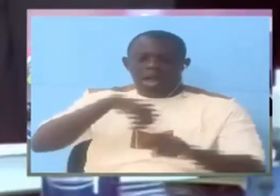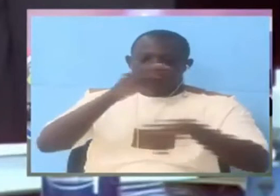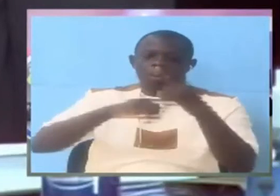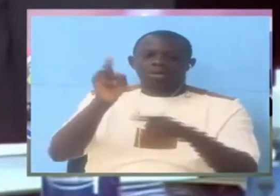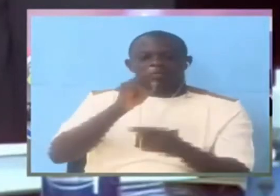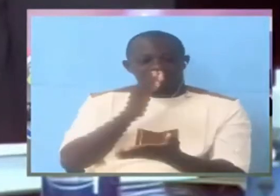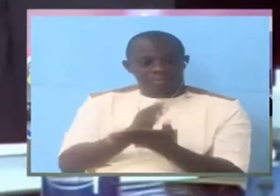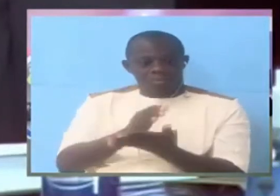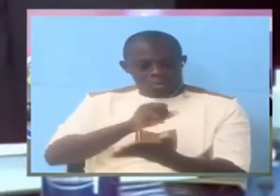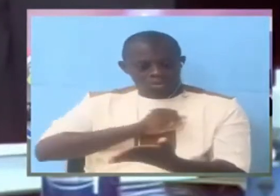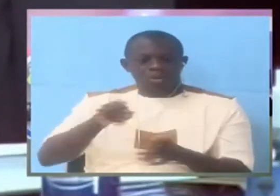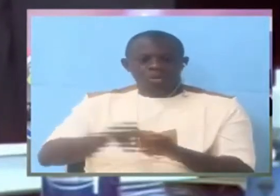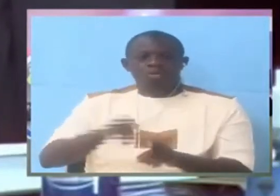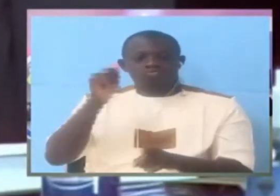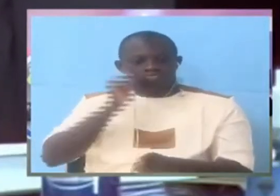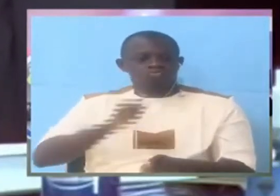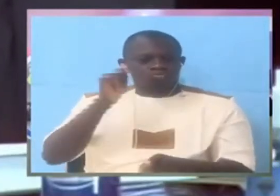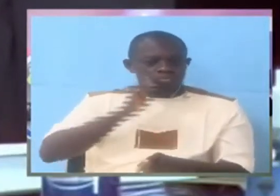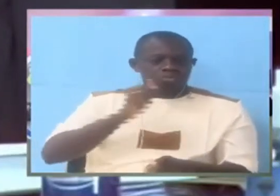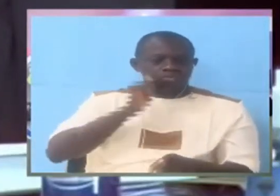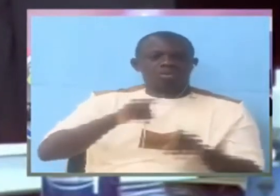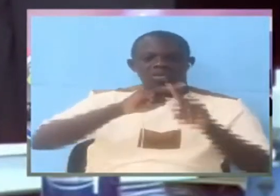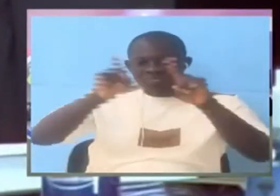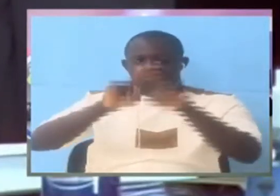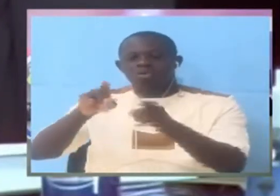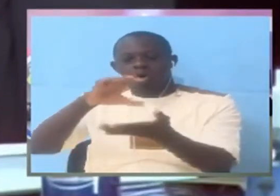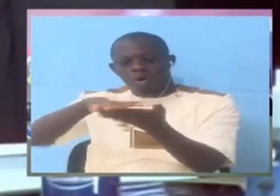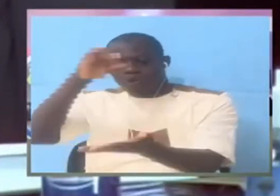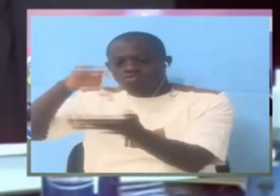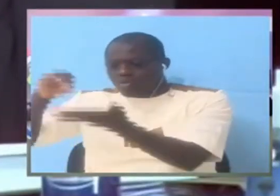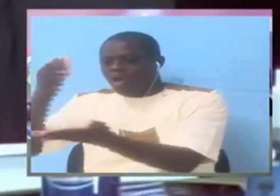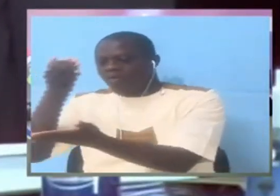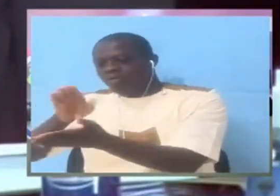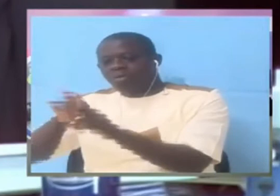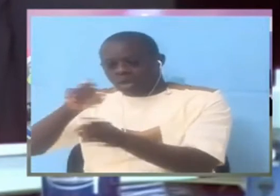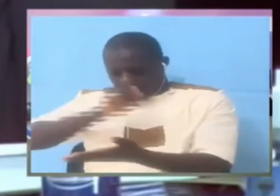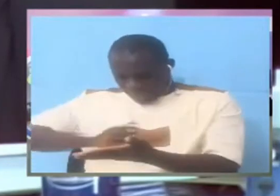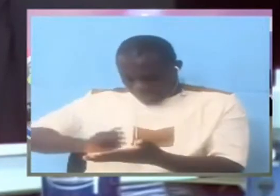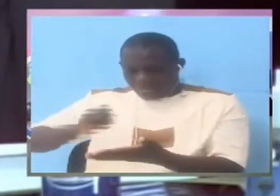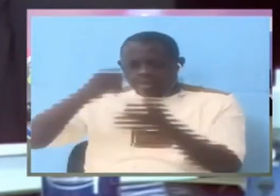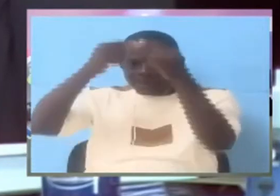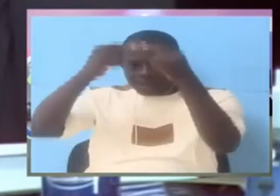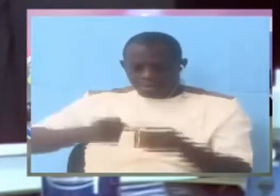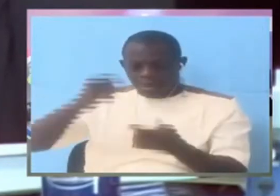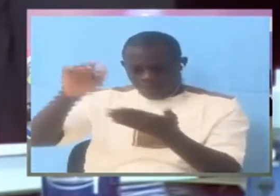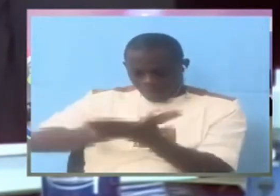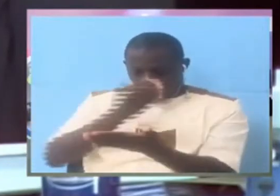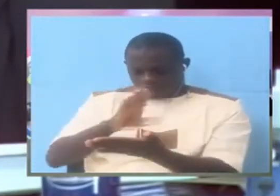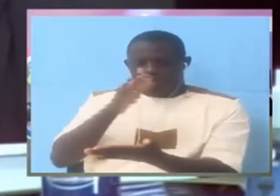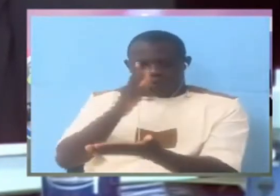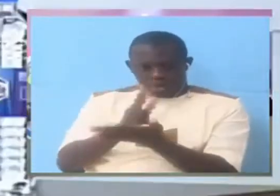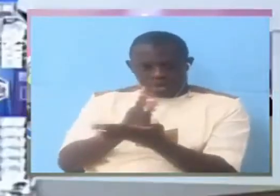that he is placing those references on record will continue as well.